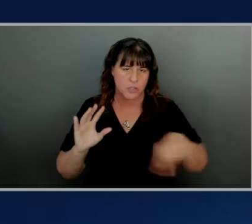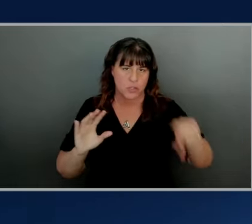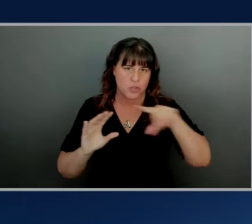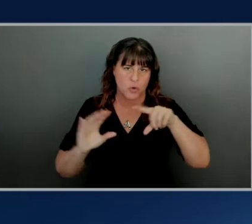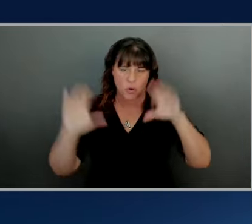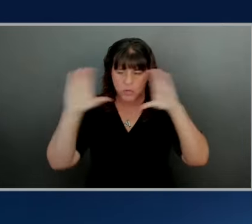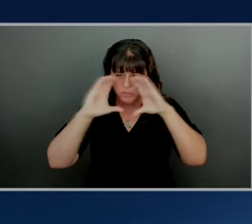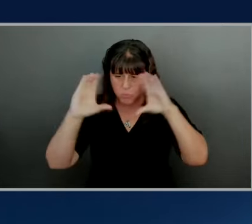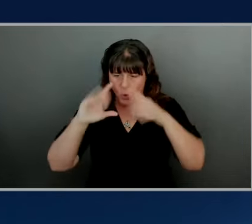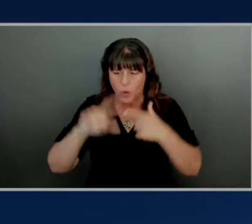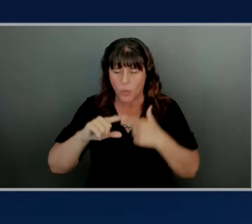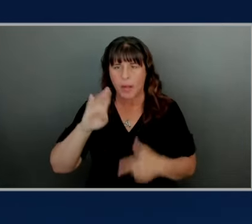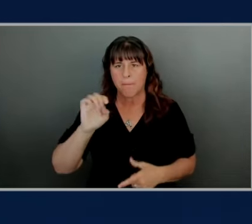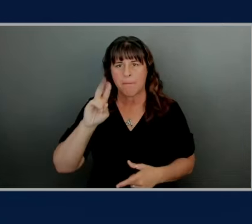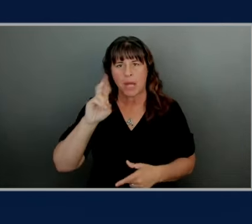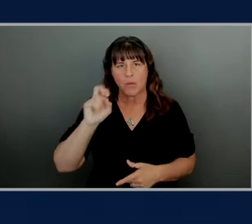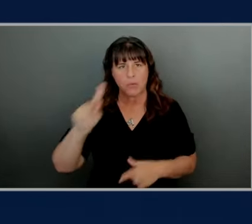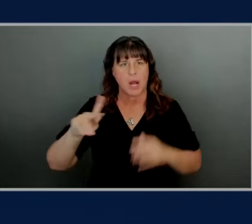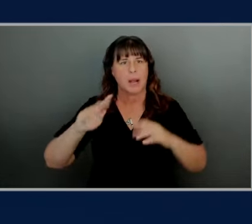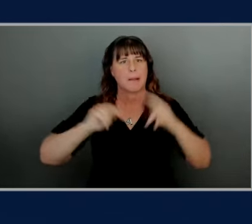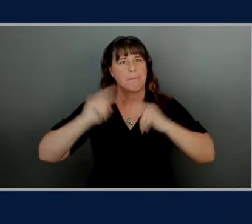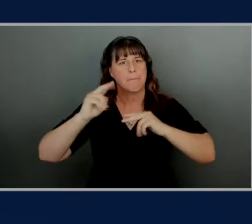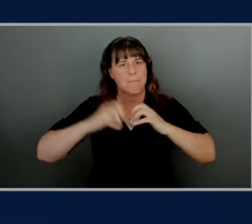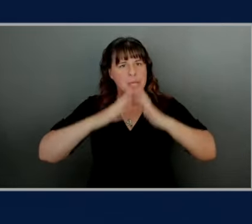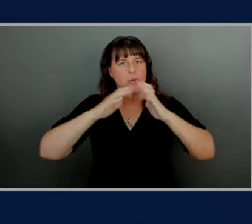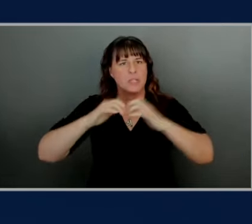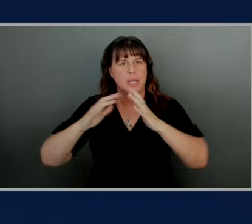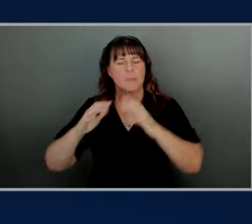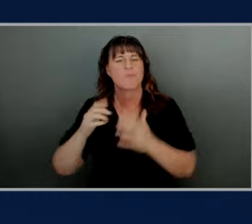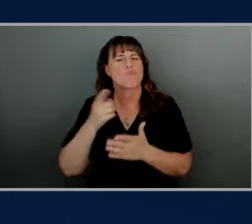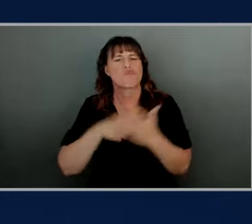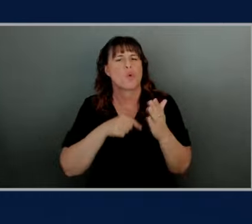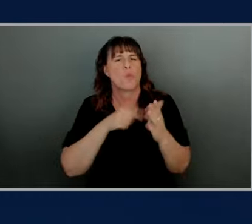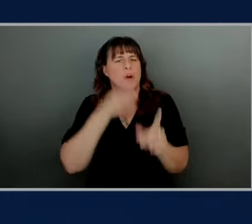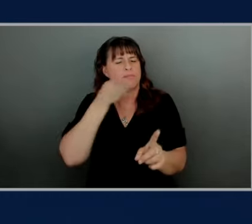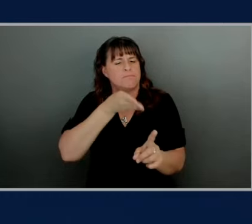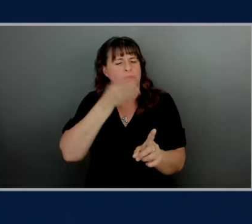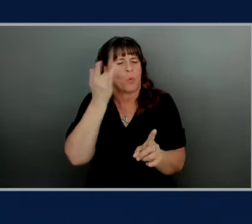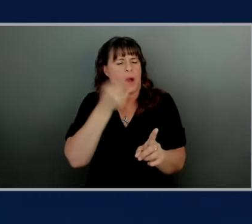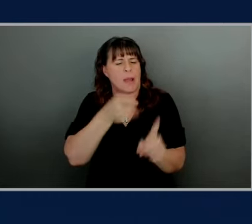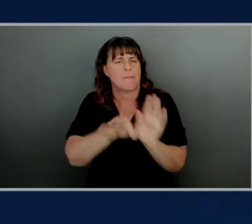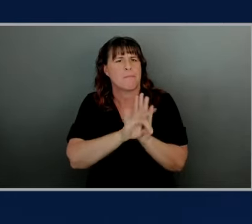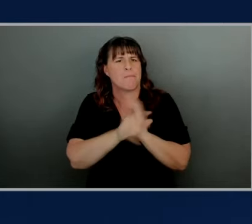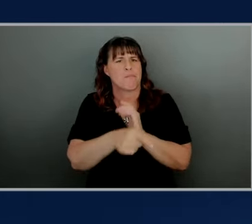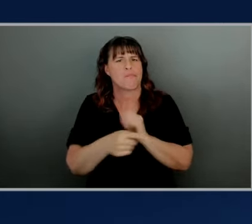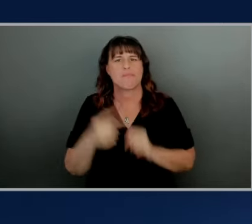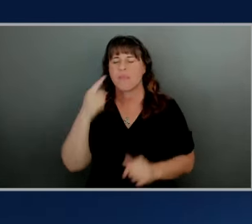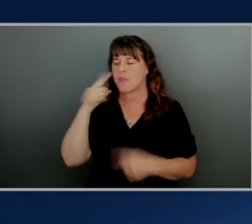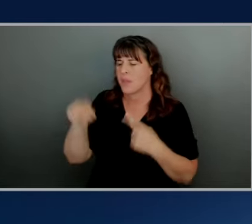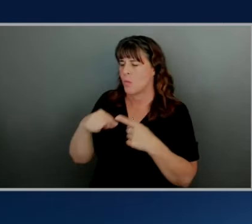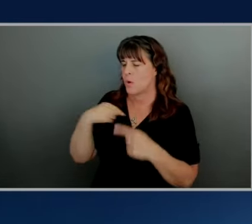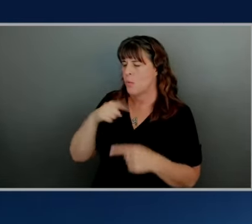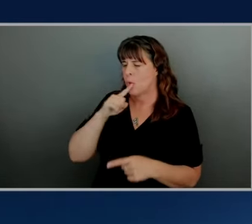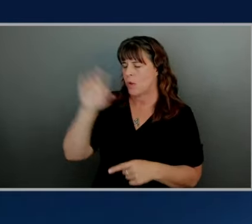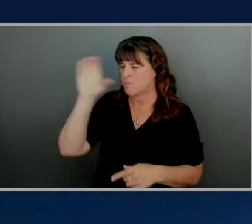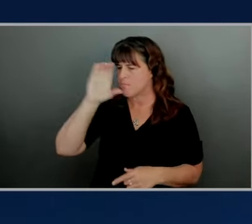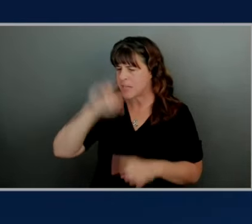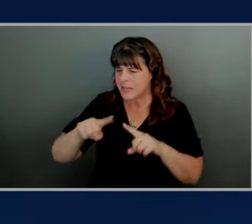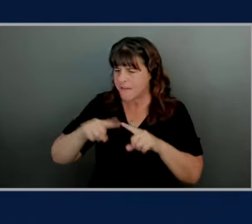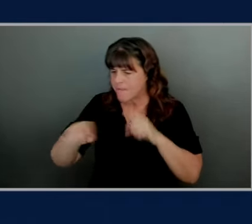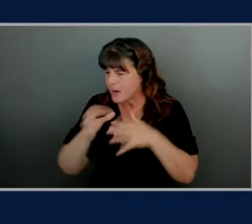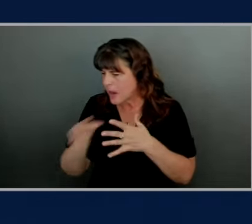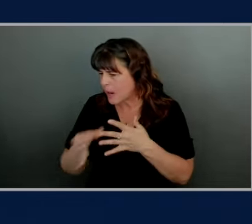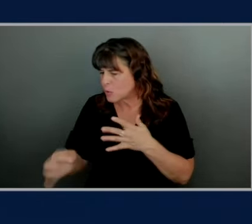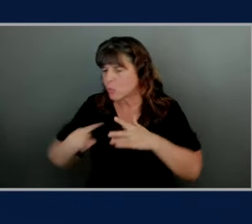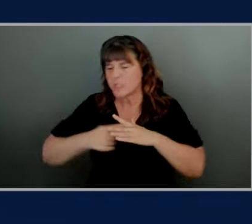bedrock building with bedrock what drew you to that you know I think when we were looking at different options you know we started off